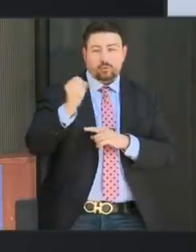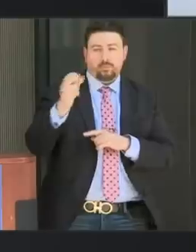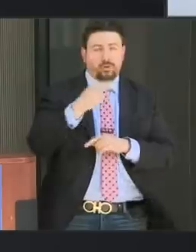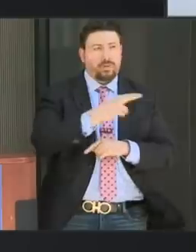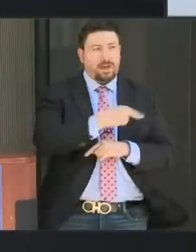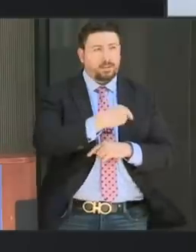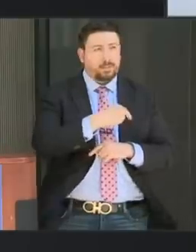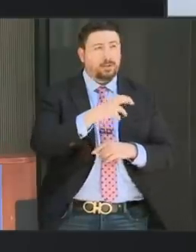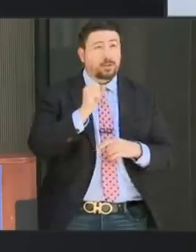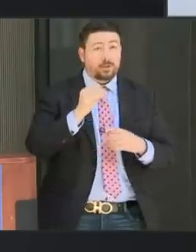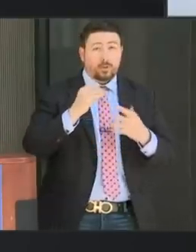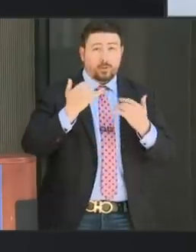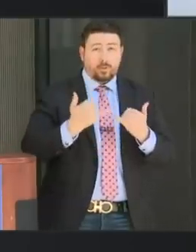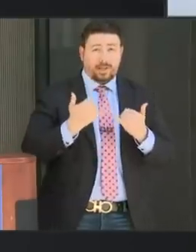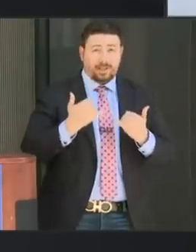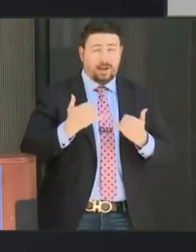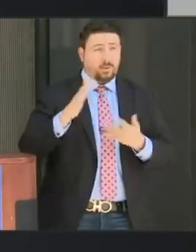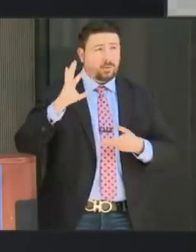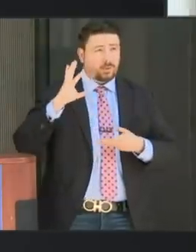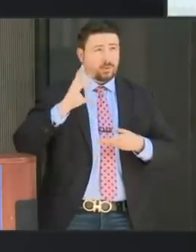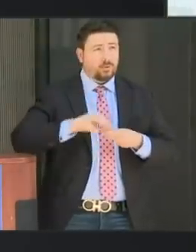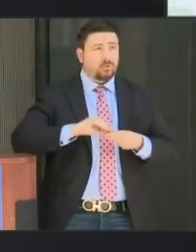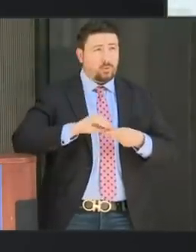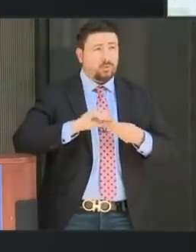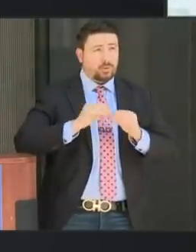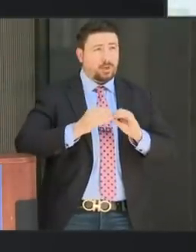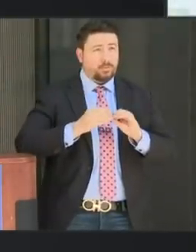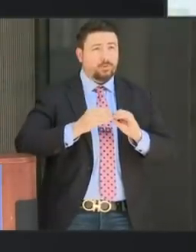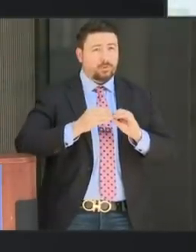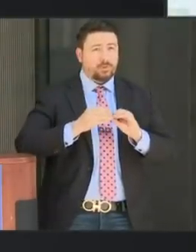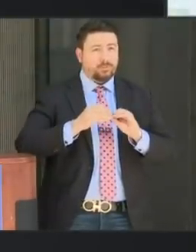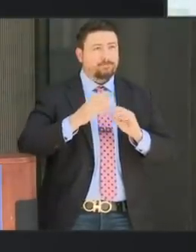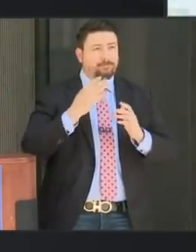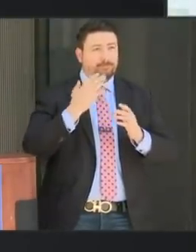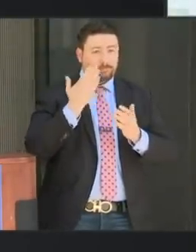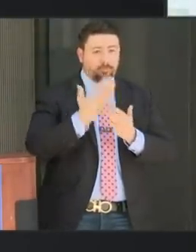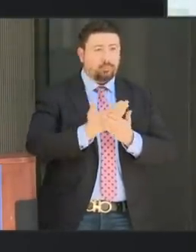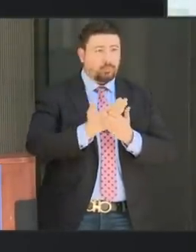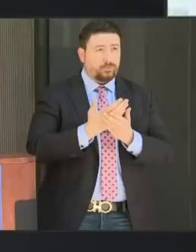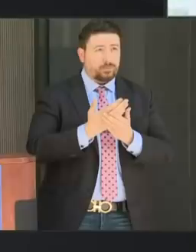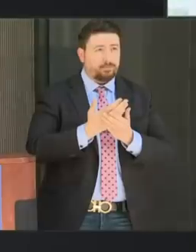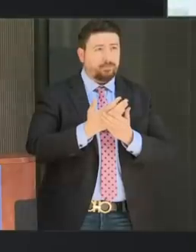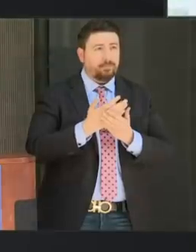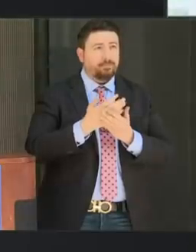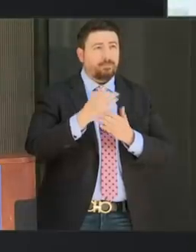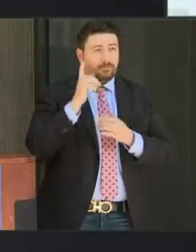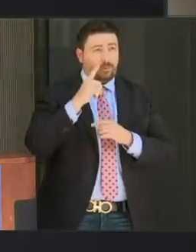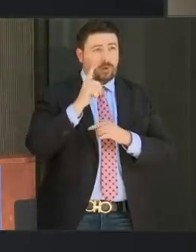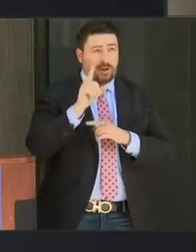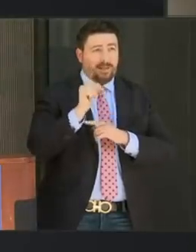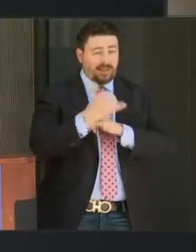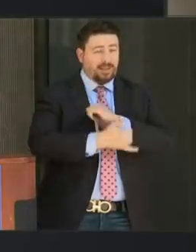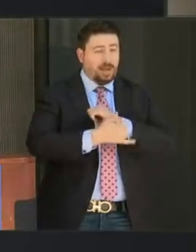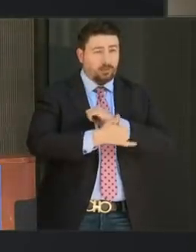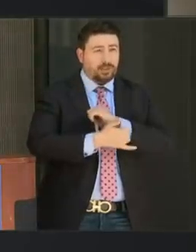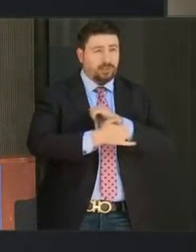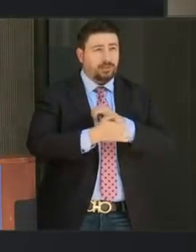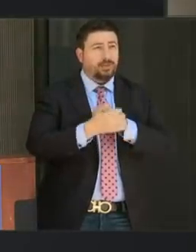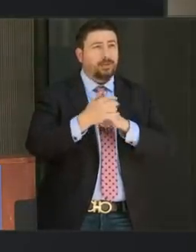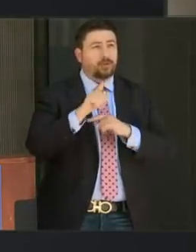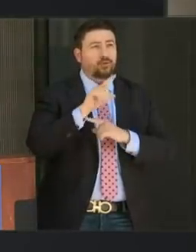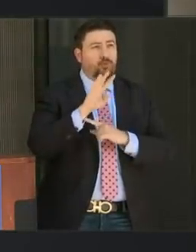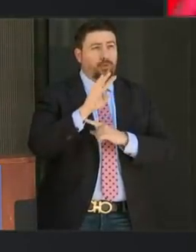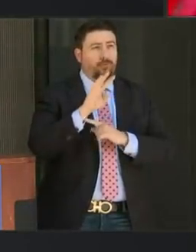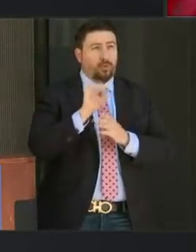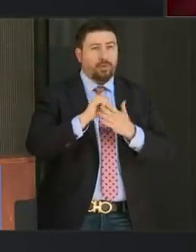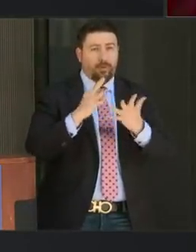So at this point in time, the total confirmed cases for L.A. County are the 24 cases we reported